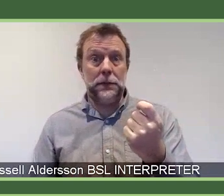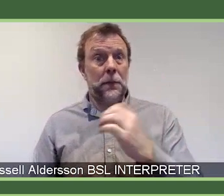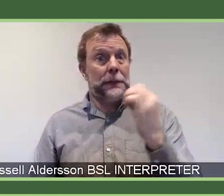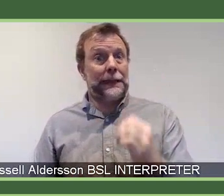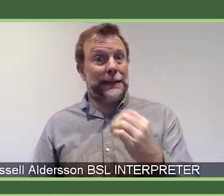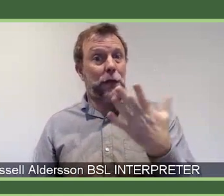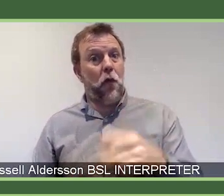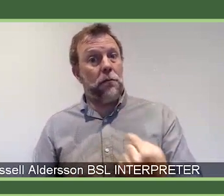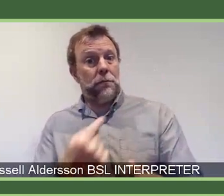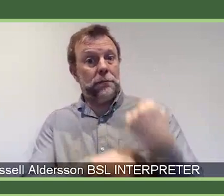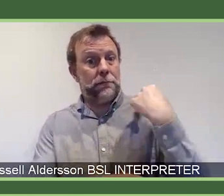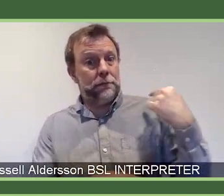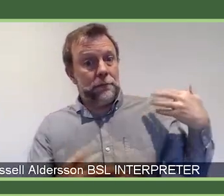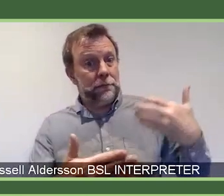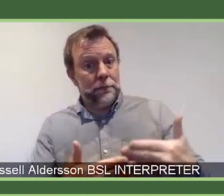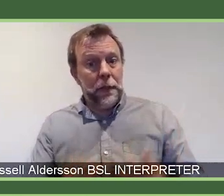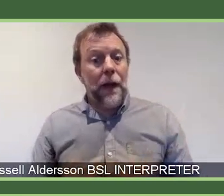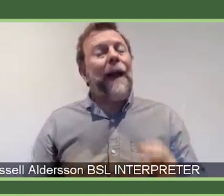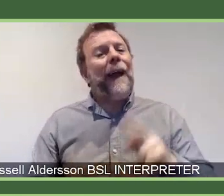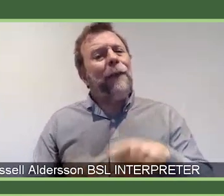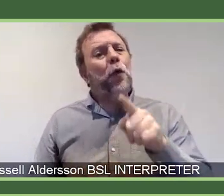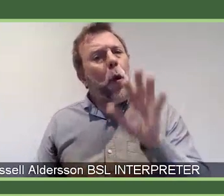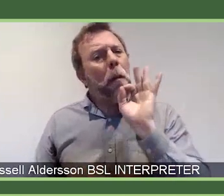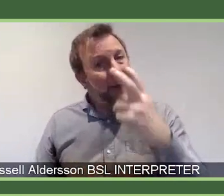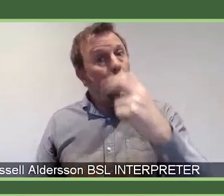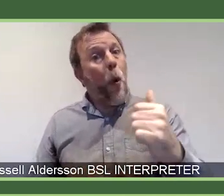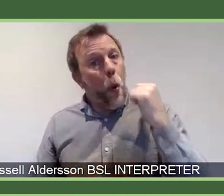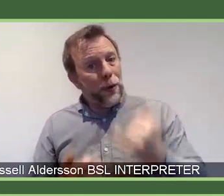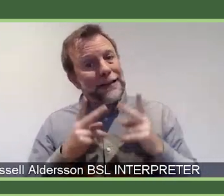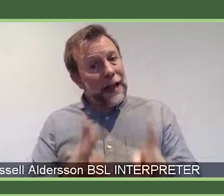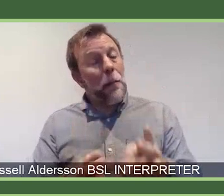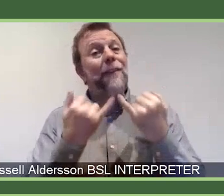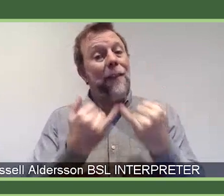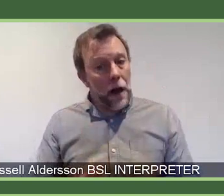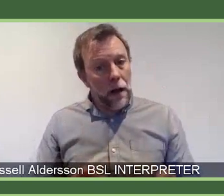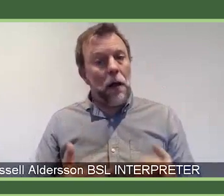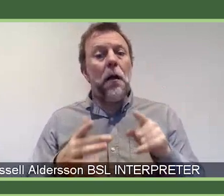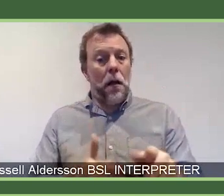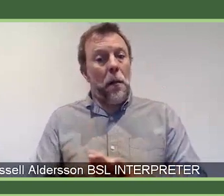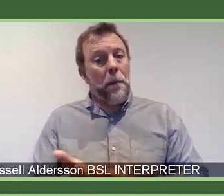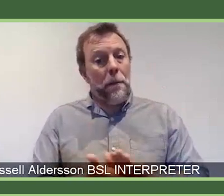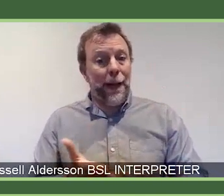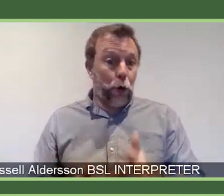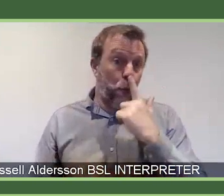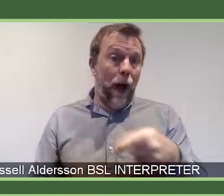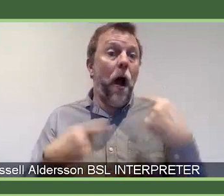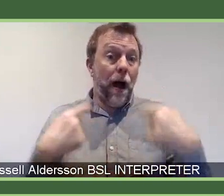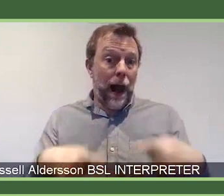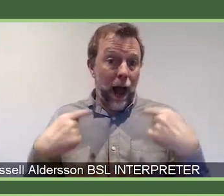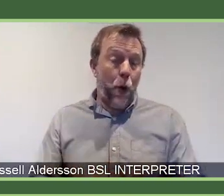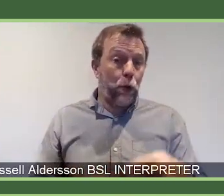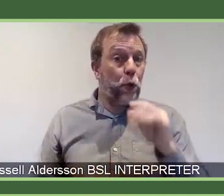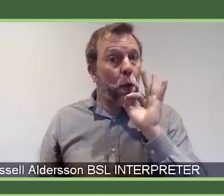So if you've applied to one of our old schemes and you were unsuccessful, you're absolutely allowed to